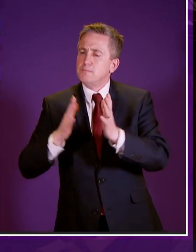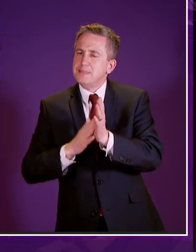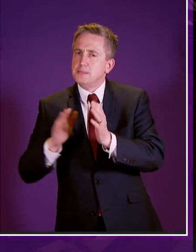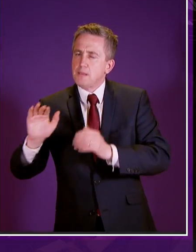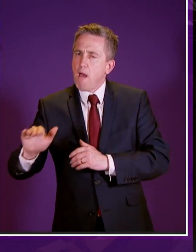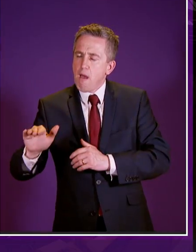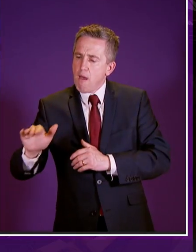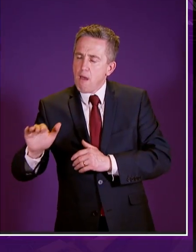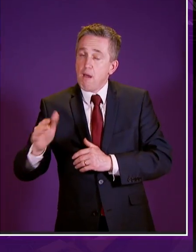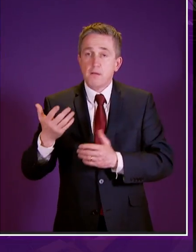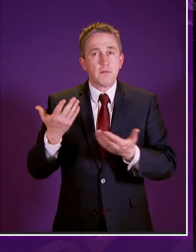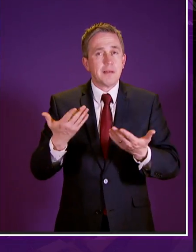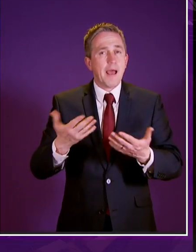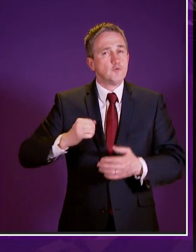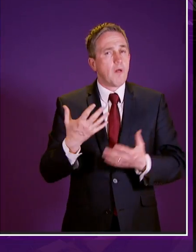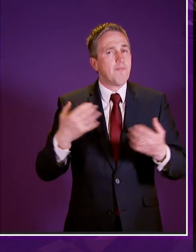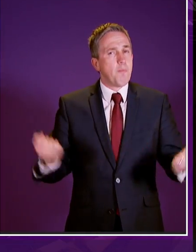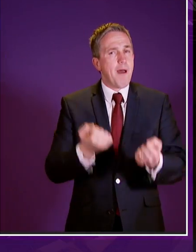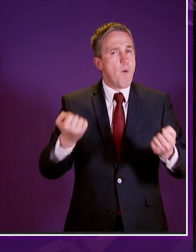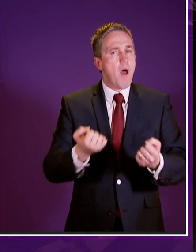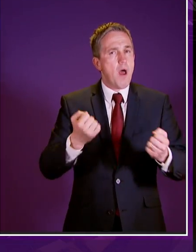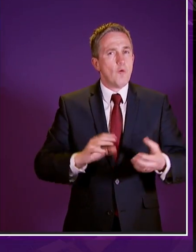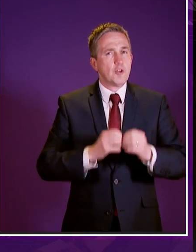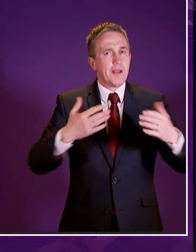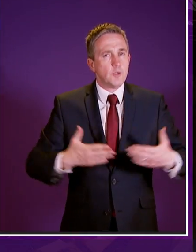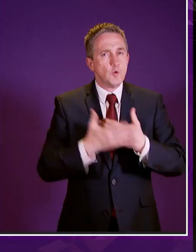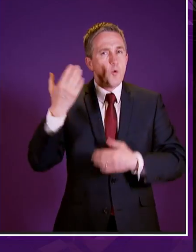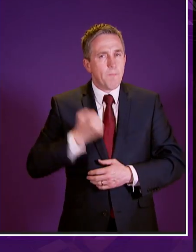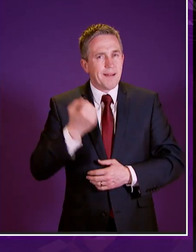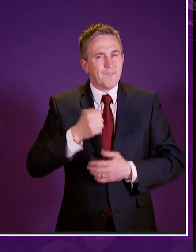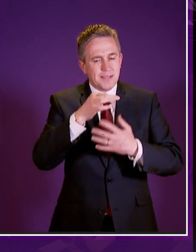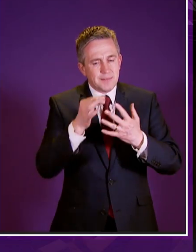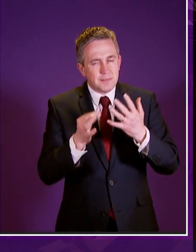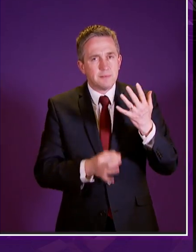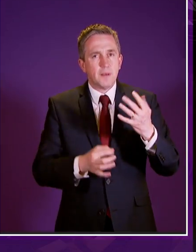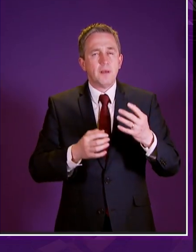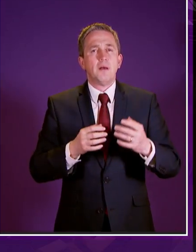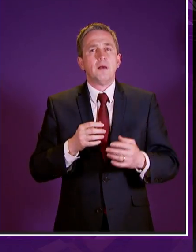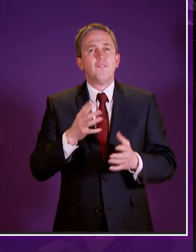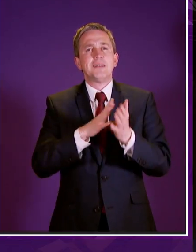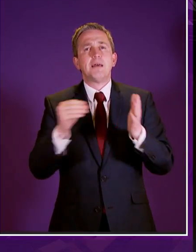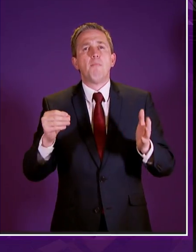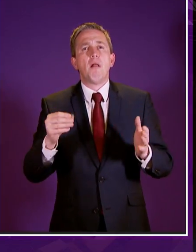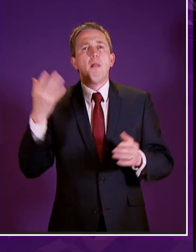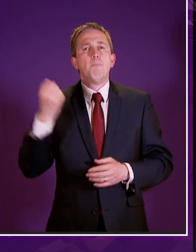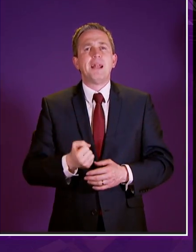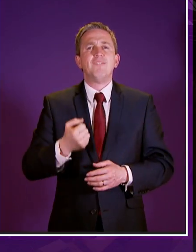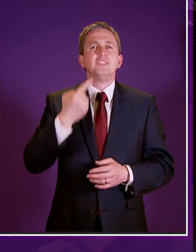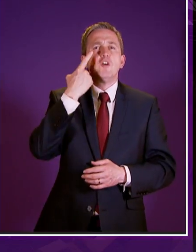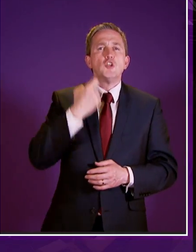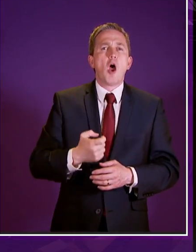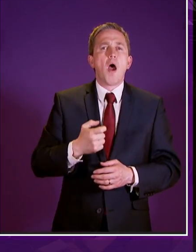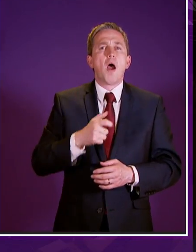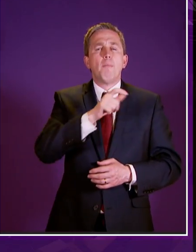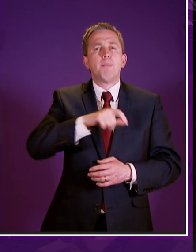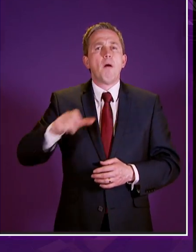are things that we have the power now to do in terms of introducing new new benefits particularly around the erosion of benefits to young widows